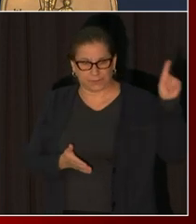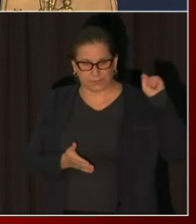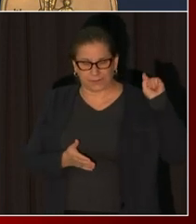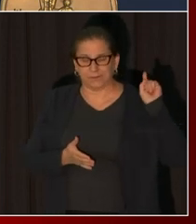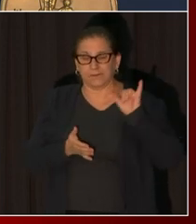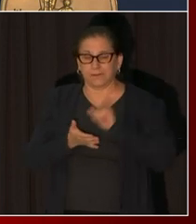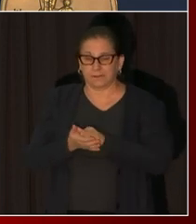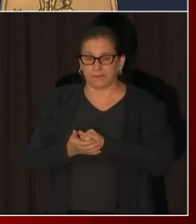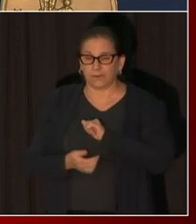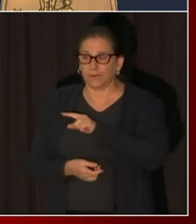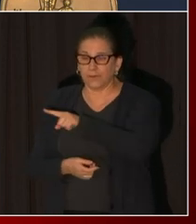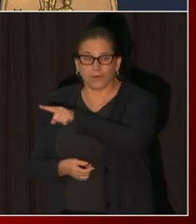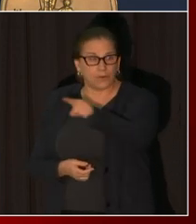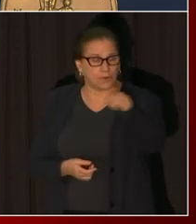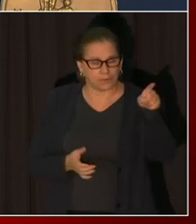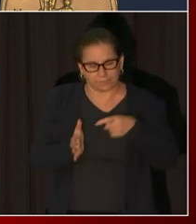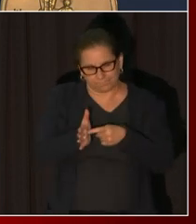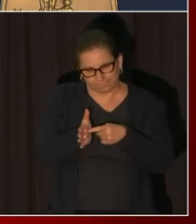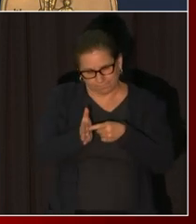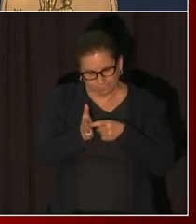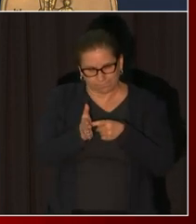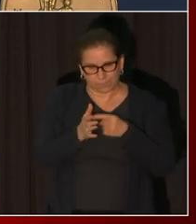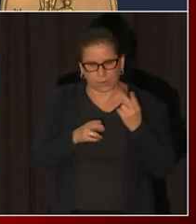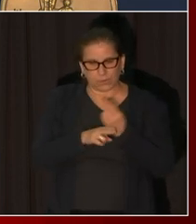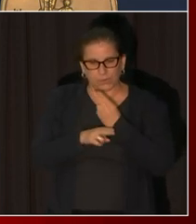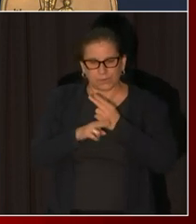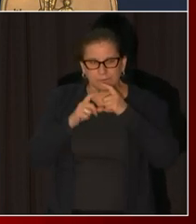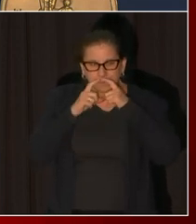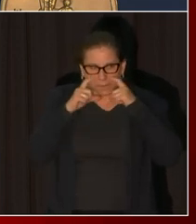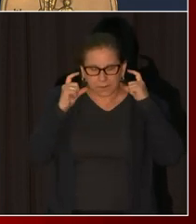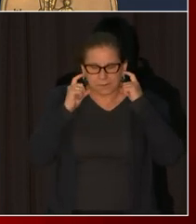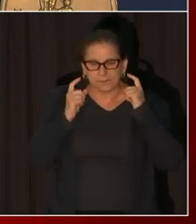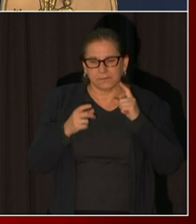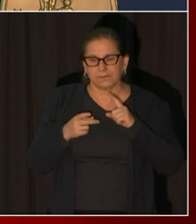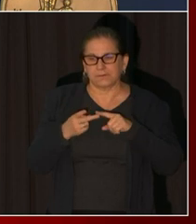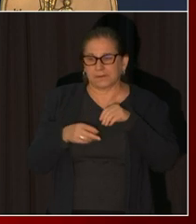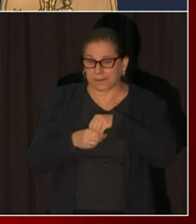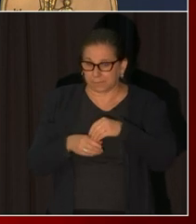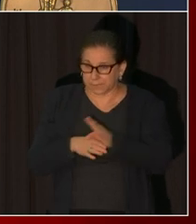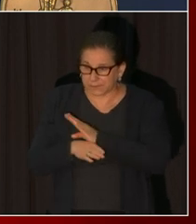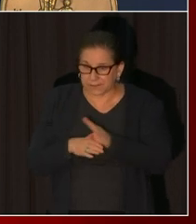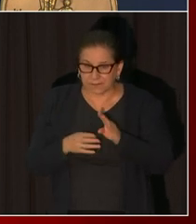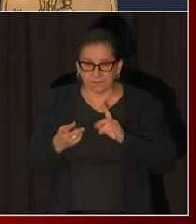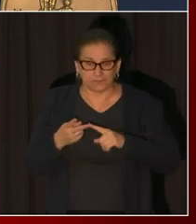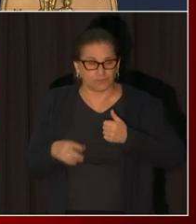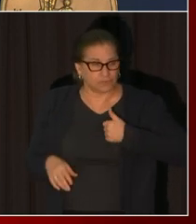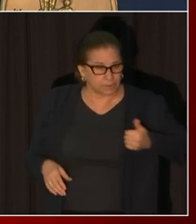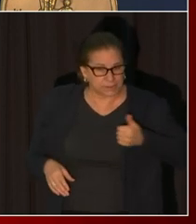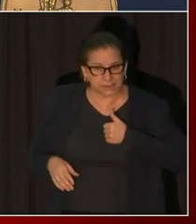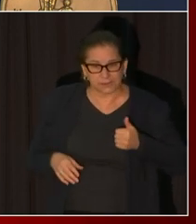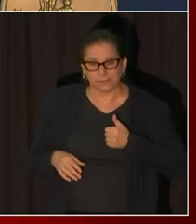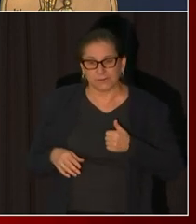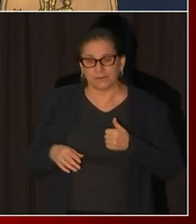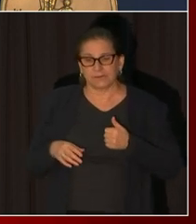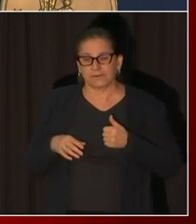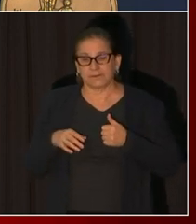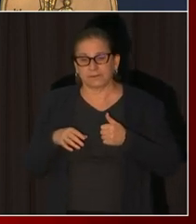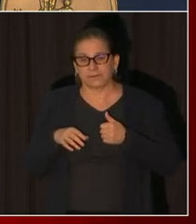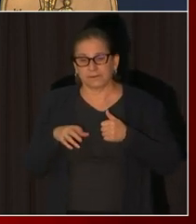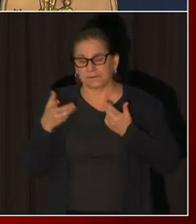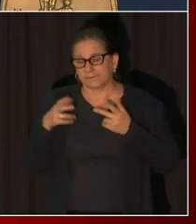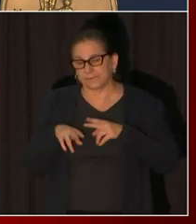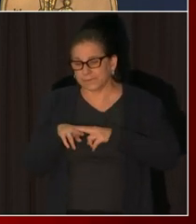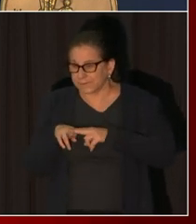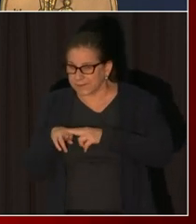on public transit and in ride share. And you this message was emphasized this week as